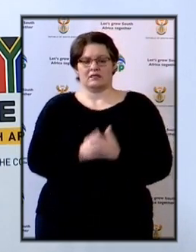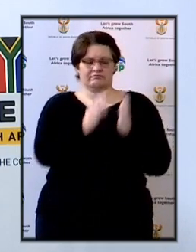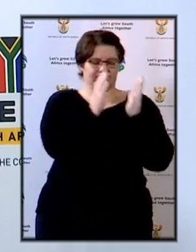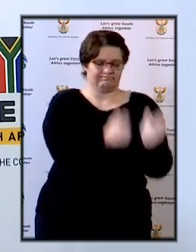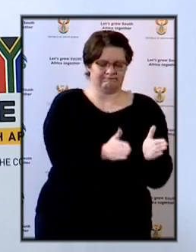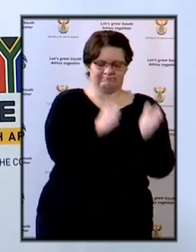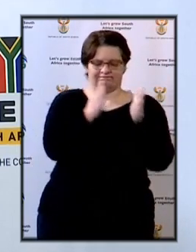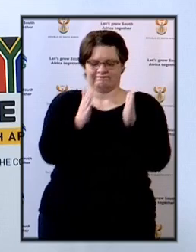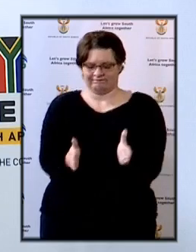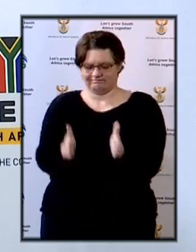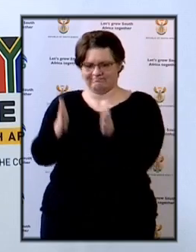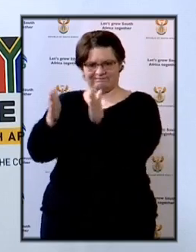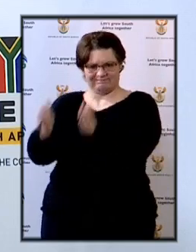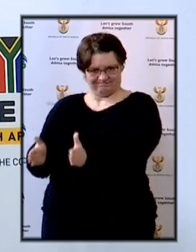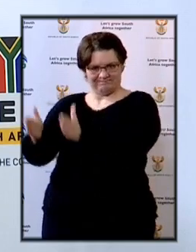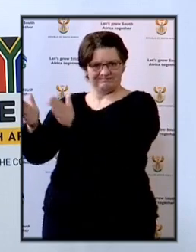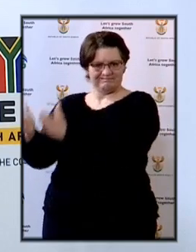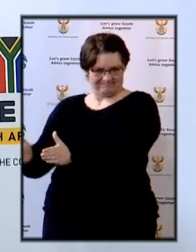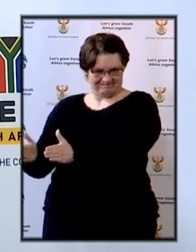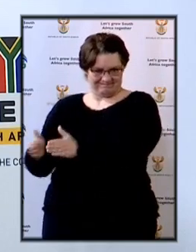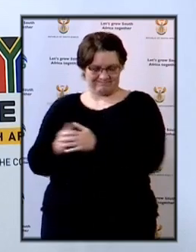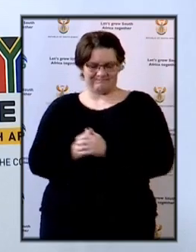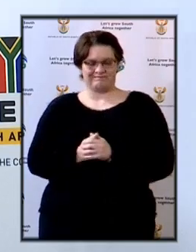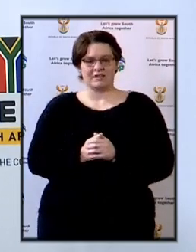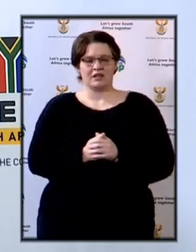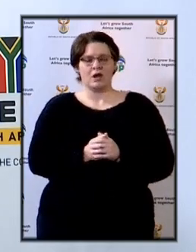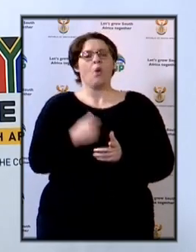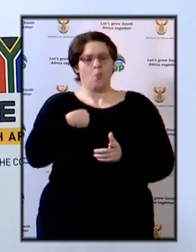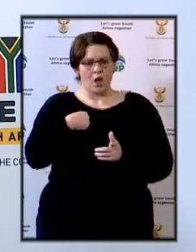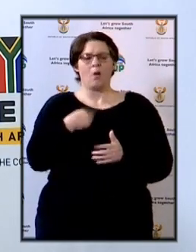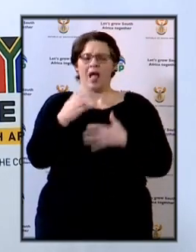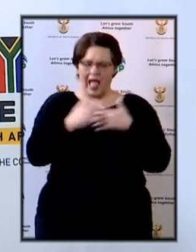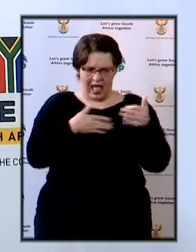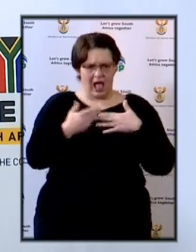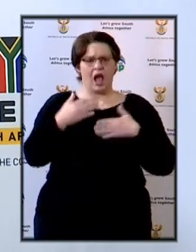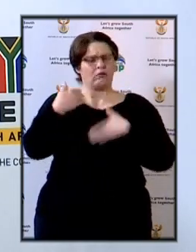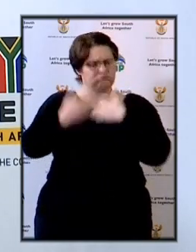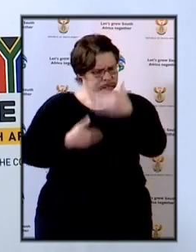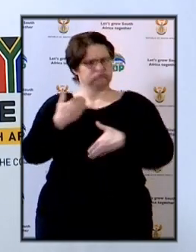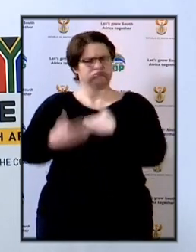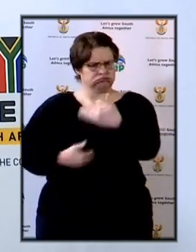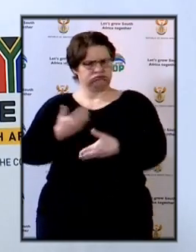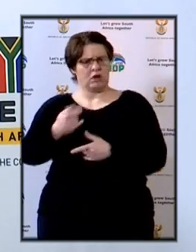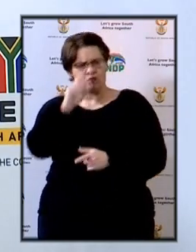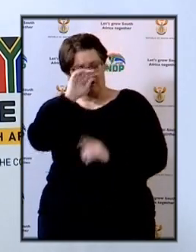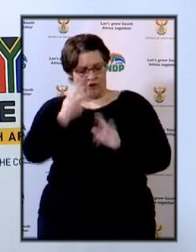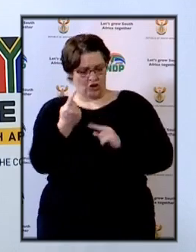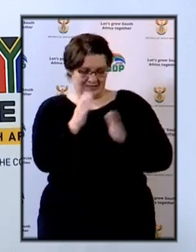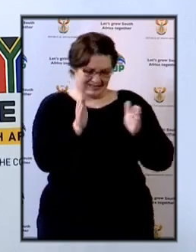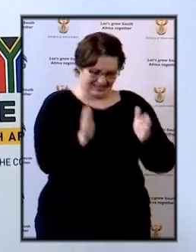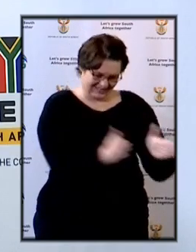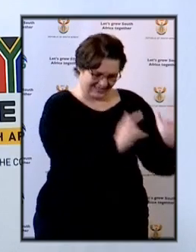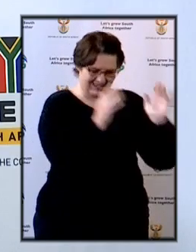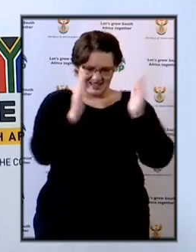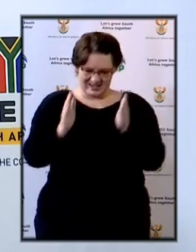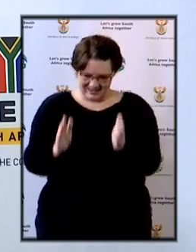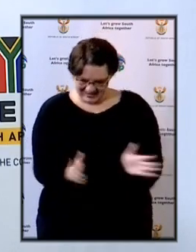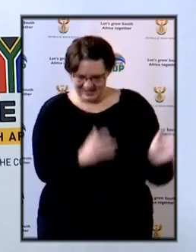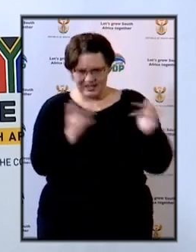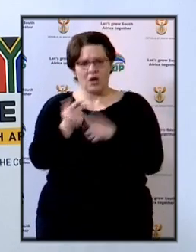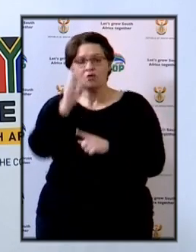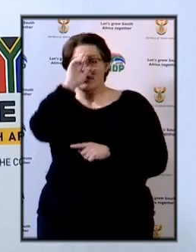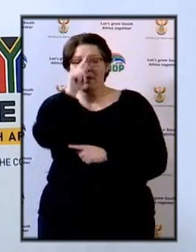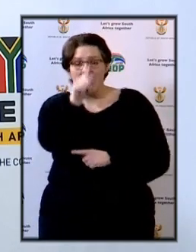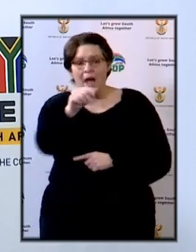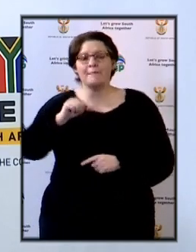the legs. We are going to continue to deal with this. You shall also recall that there are